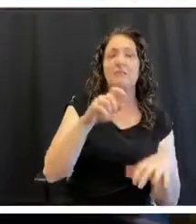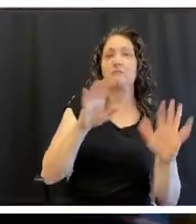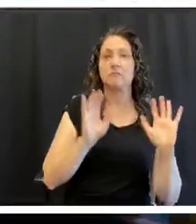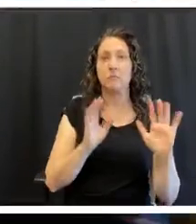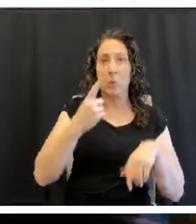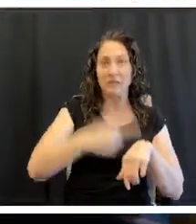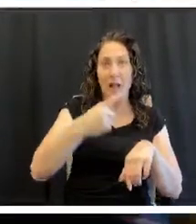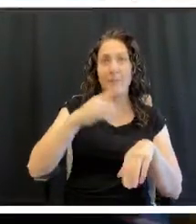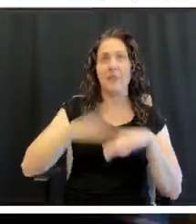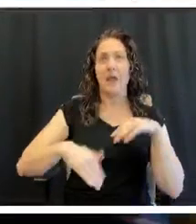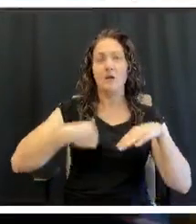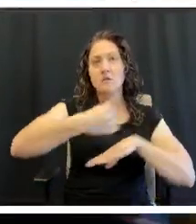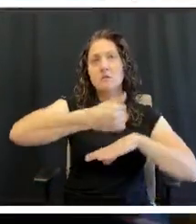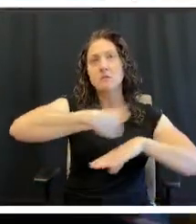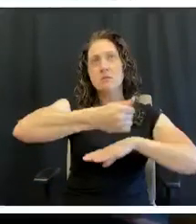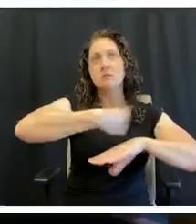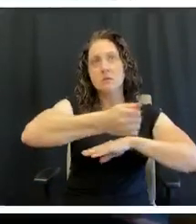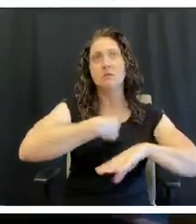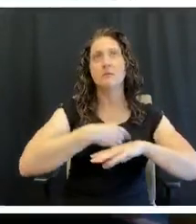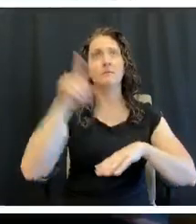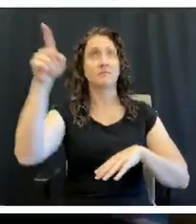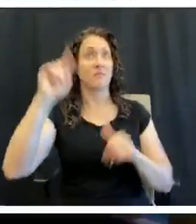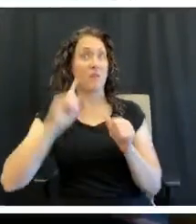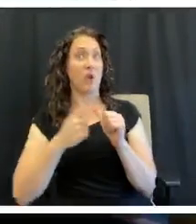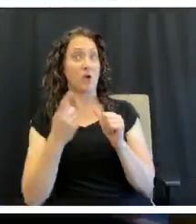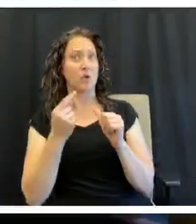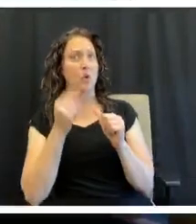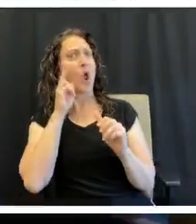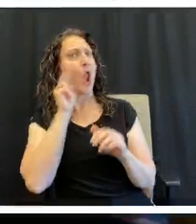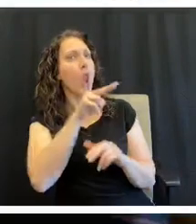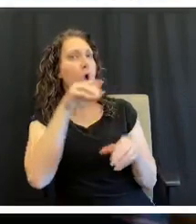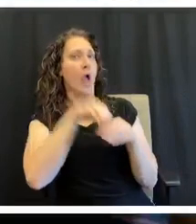be to see what you already have in the house, what you have in the cupboards.